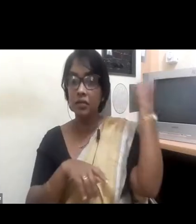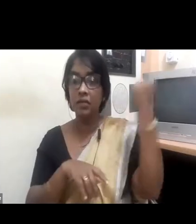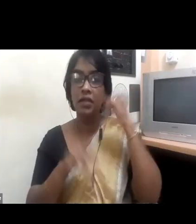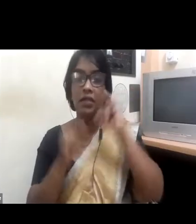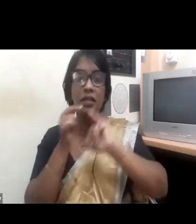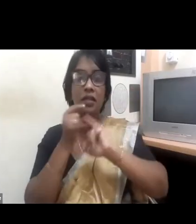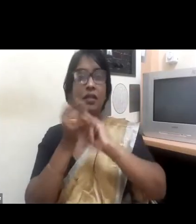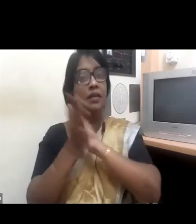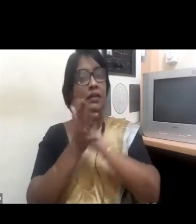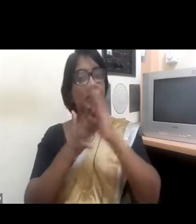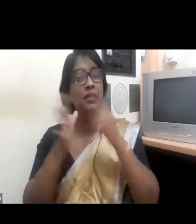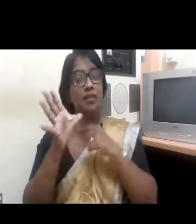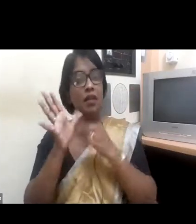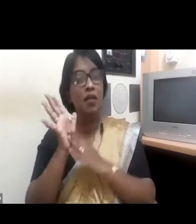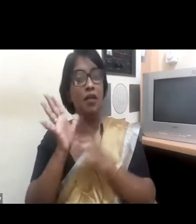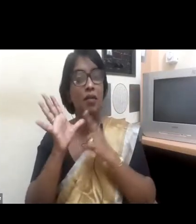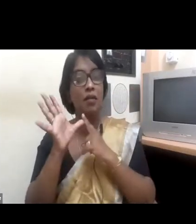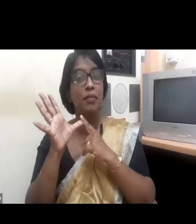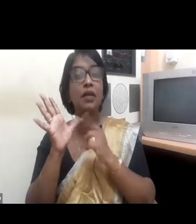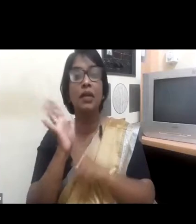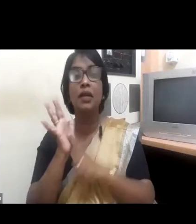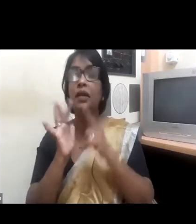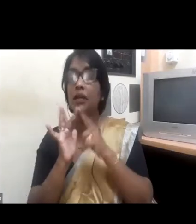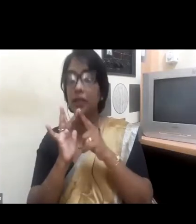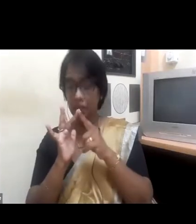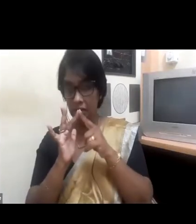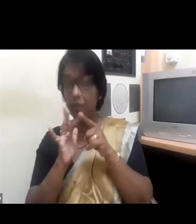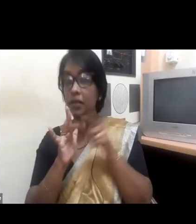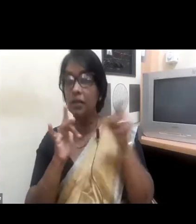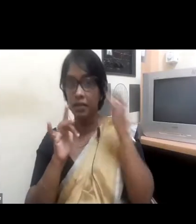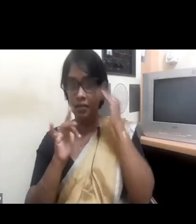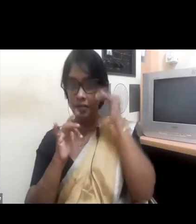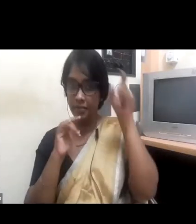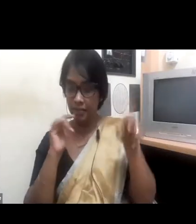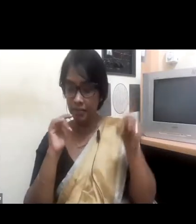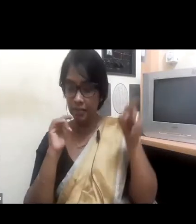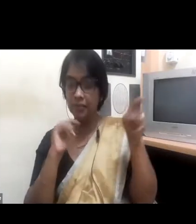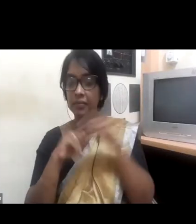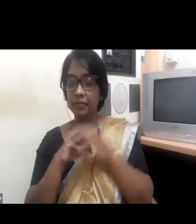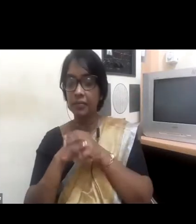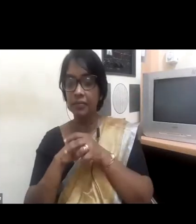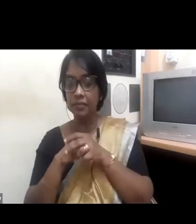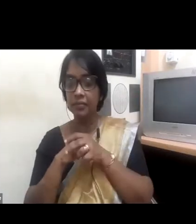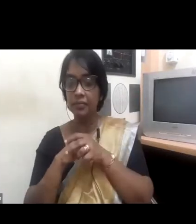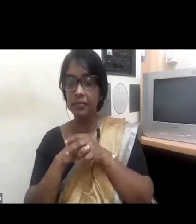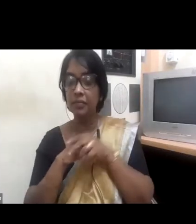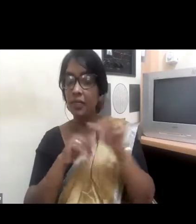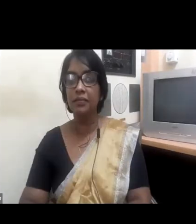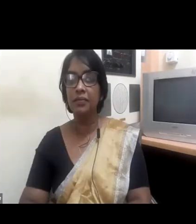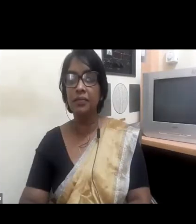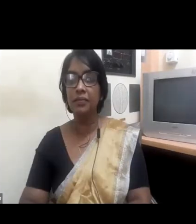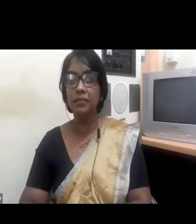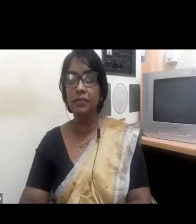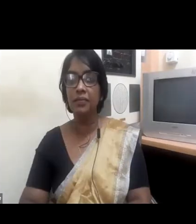the importance of thought diversity at the boardroom. Shiam Ali, over to you.